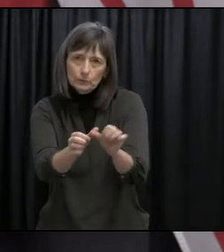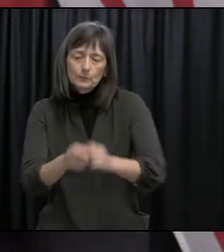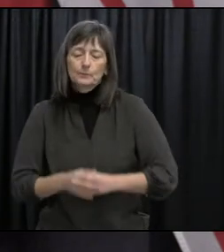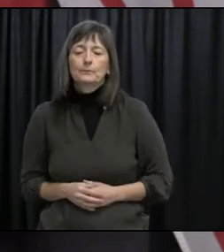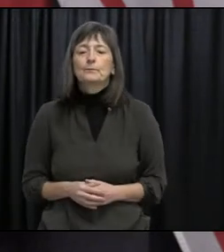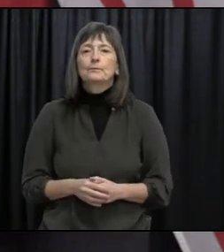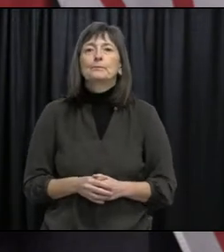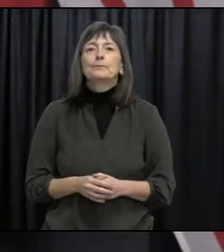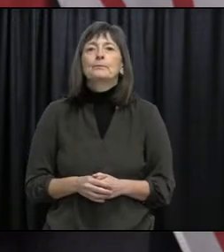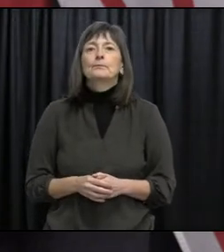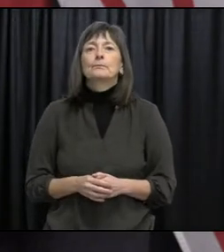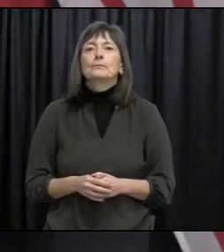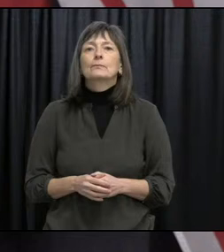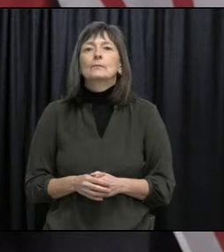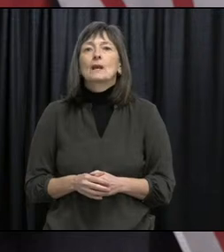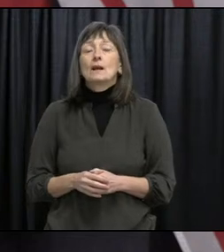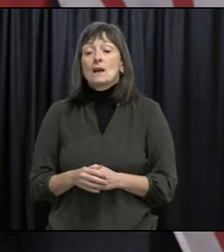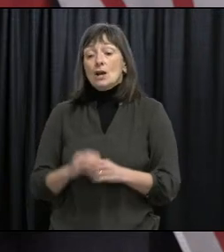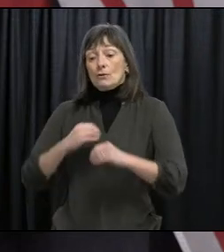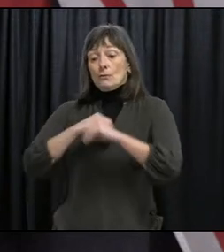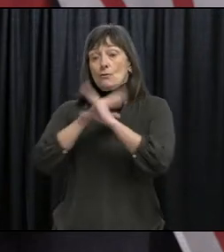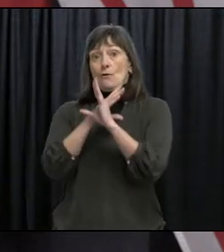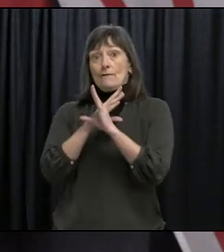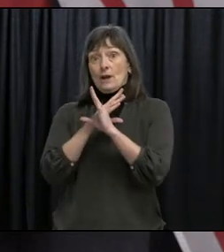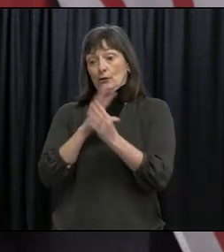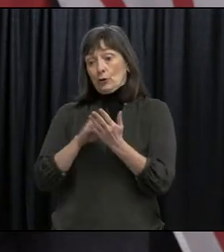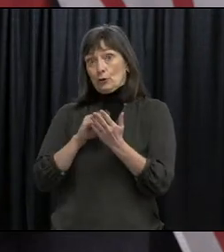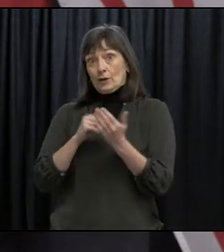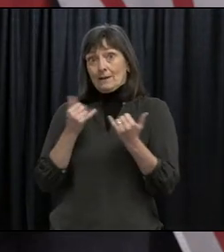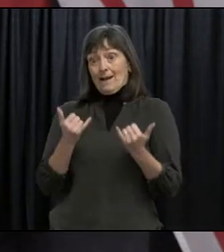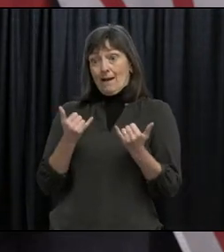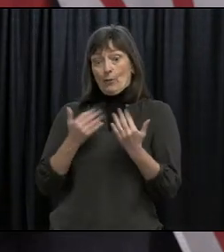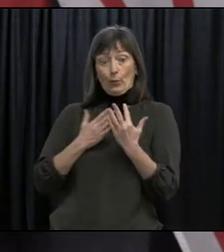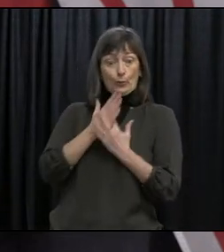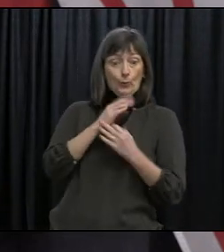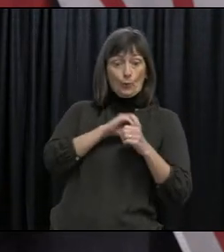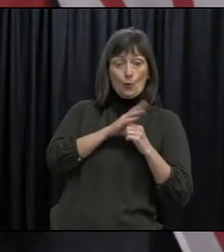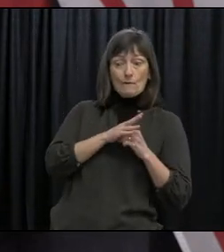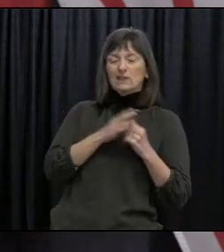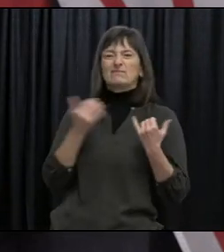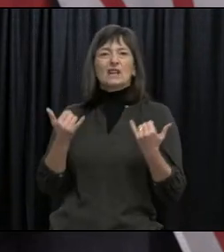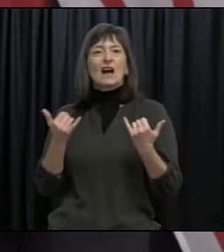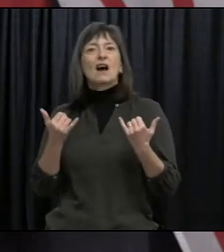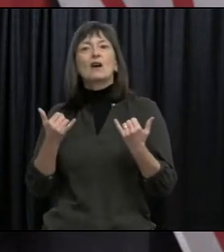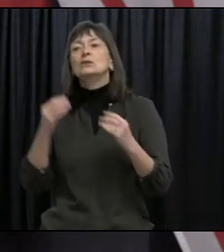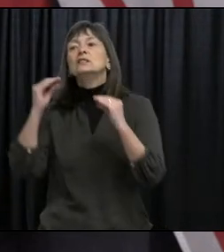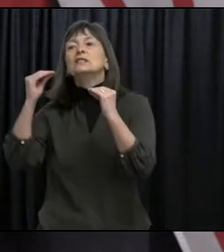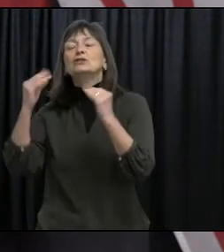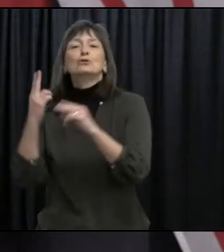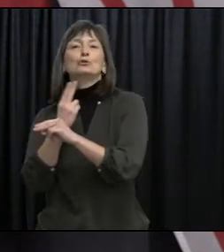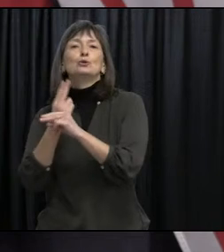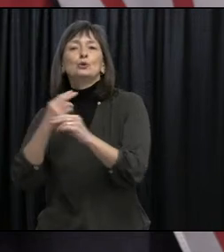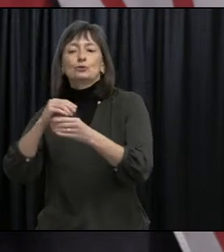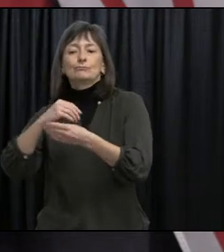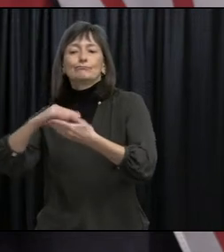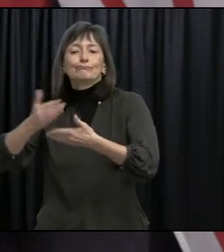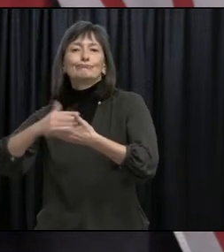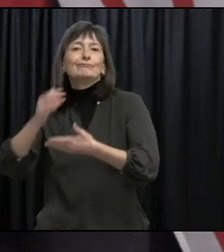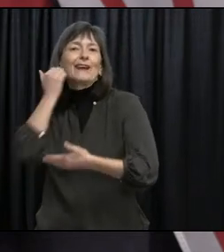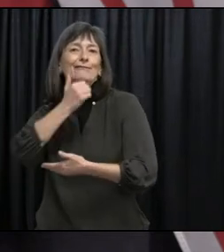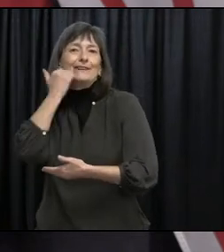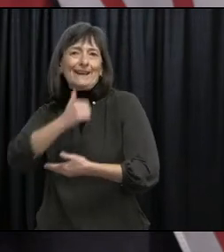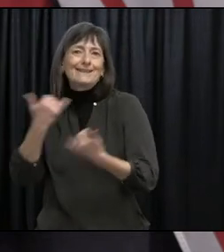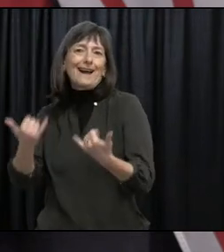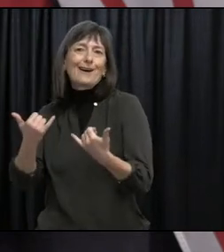learning through the first wave of the pandemic has been incorporated into most teachers' daily practices, even when in-school